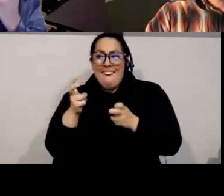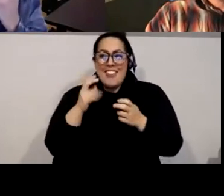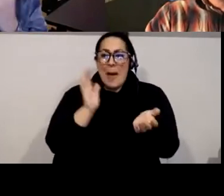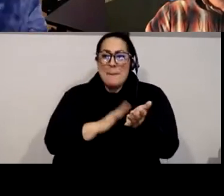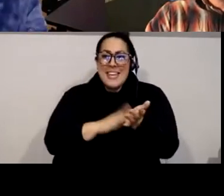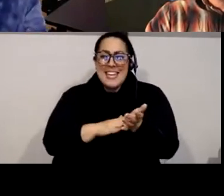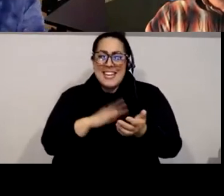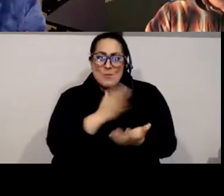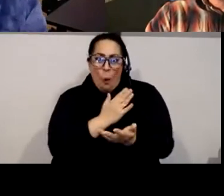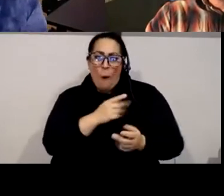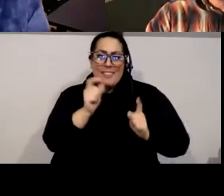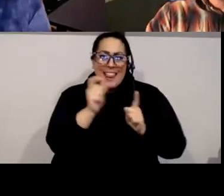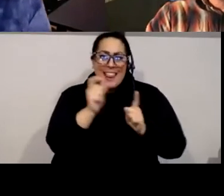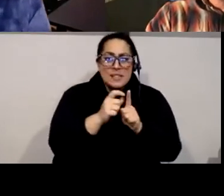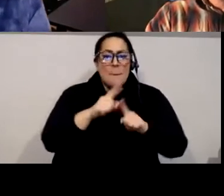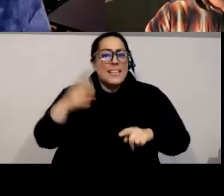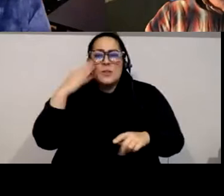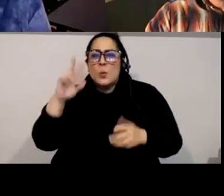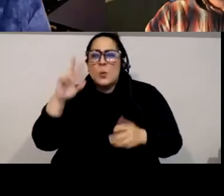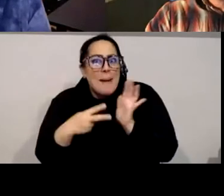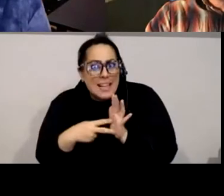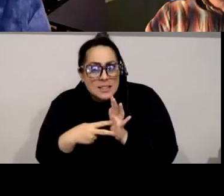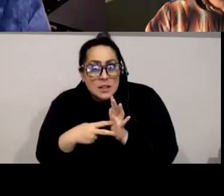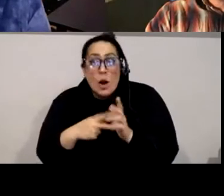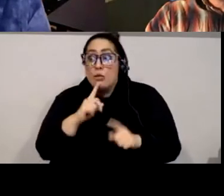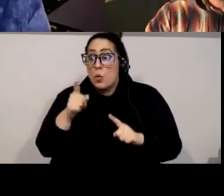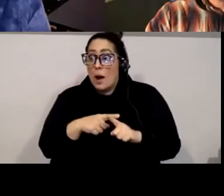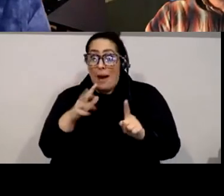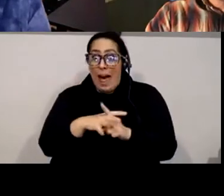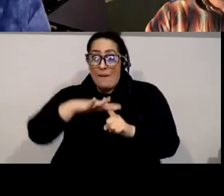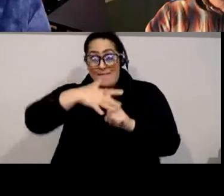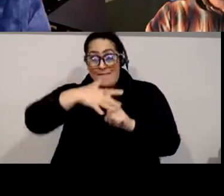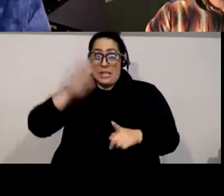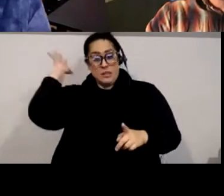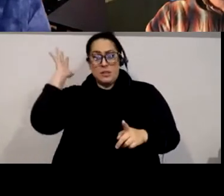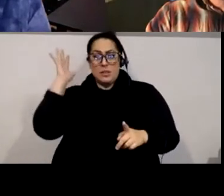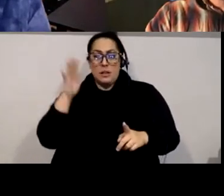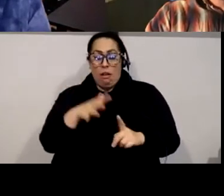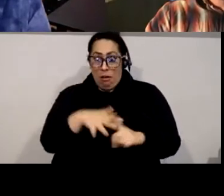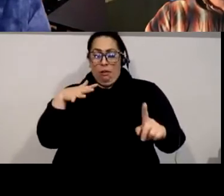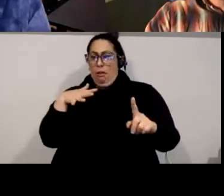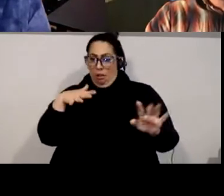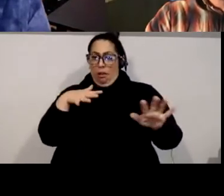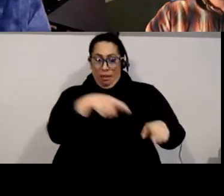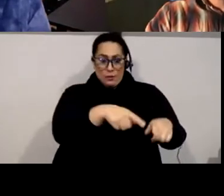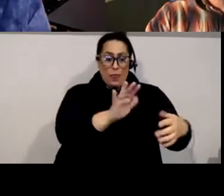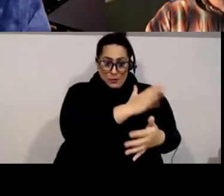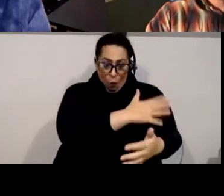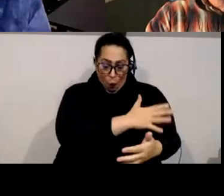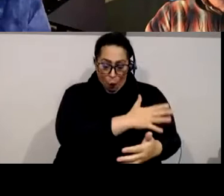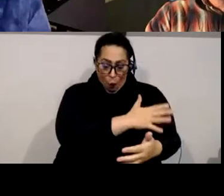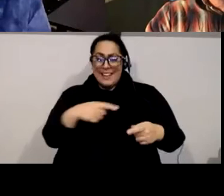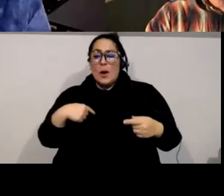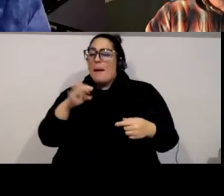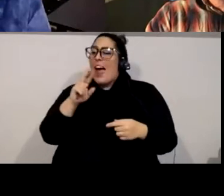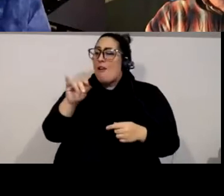and it talk about not context and he said oh i didn't know anyone who would know the song and the song was actually a very popular song